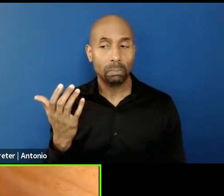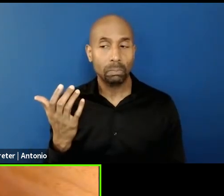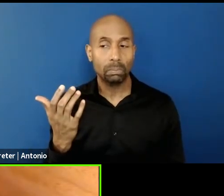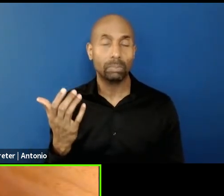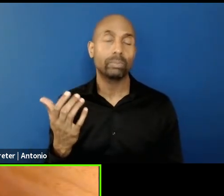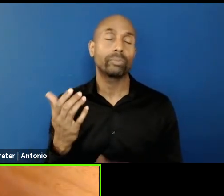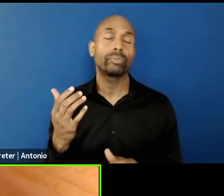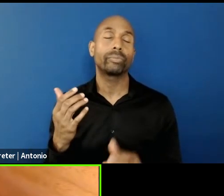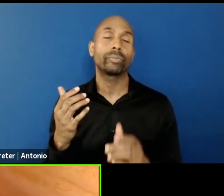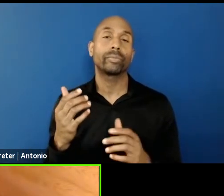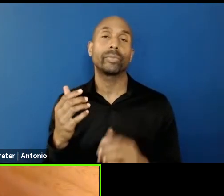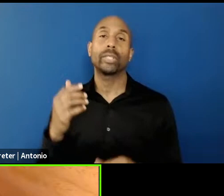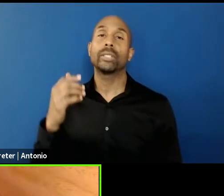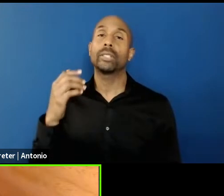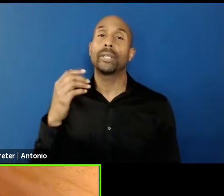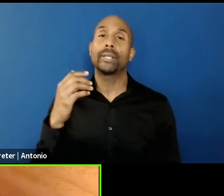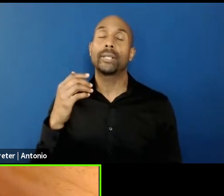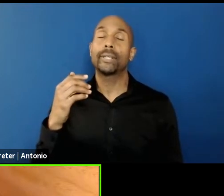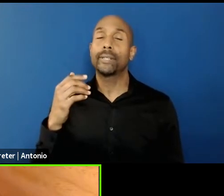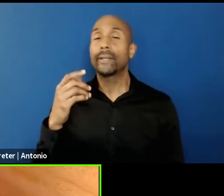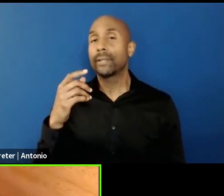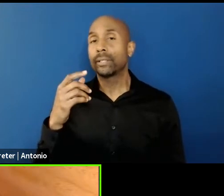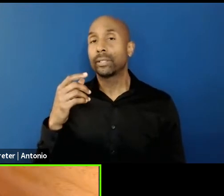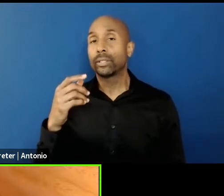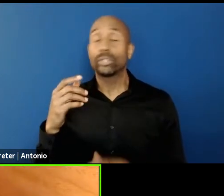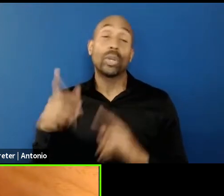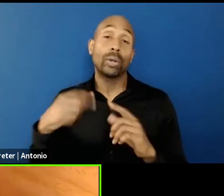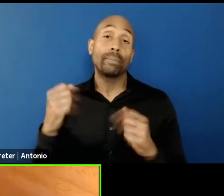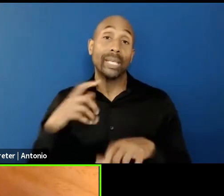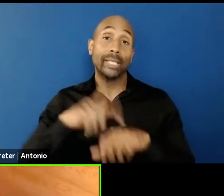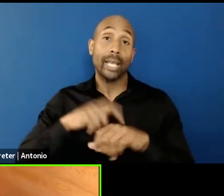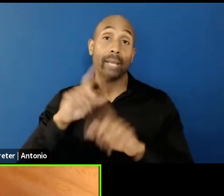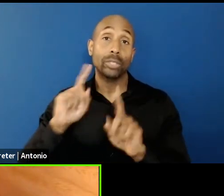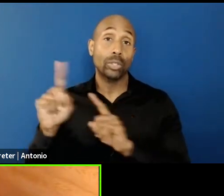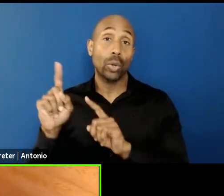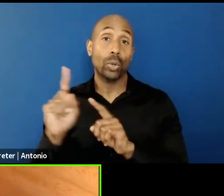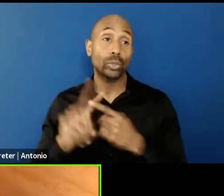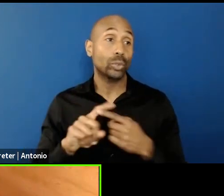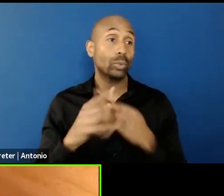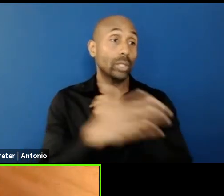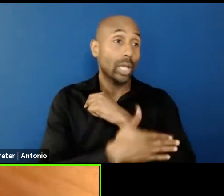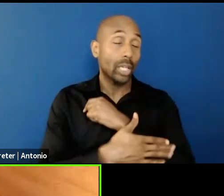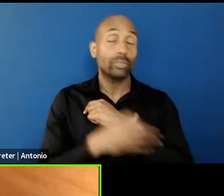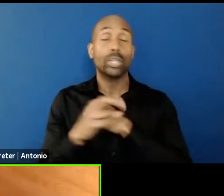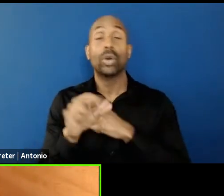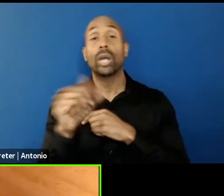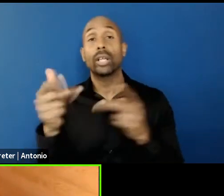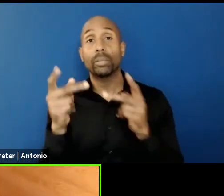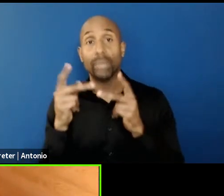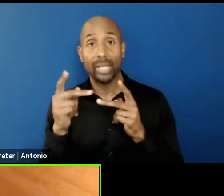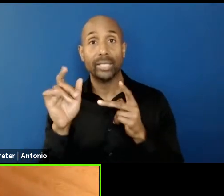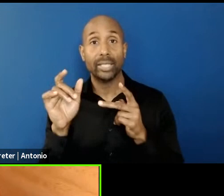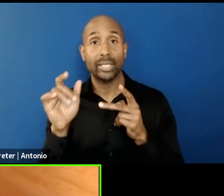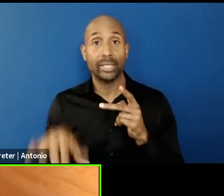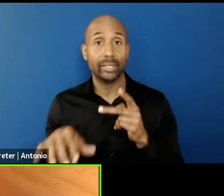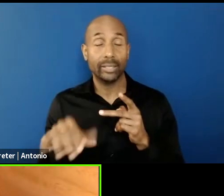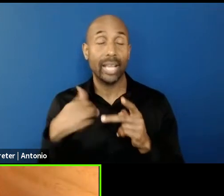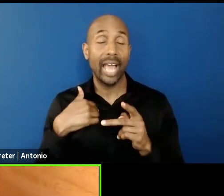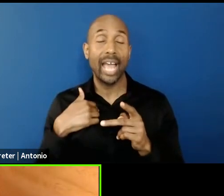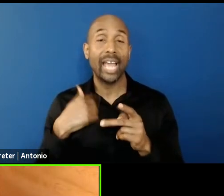cases when I get into a country or places to discover, I try to